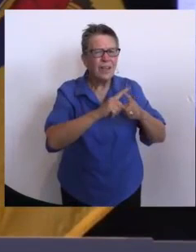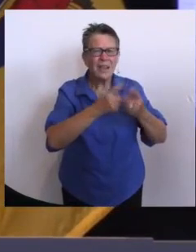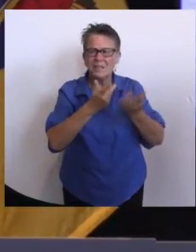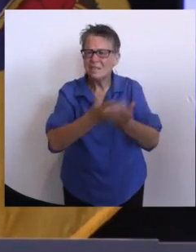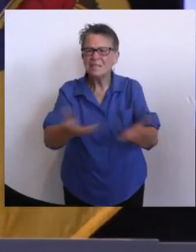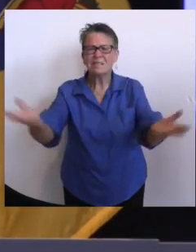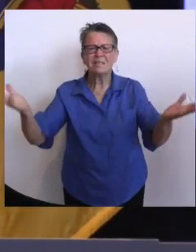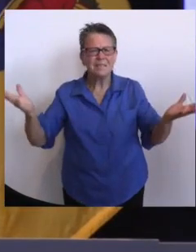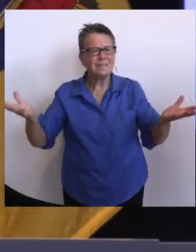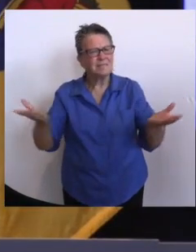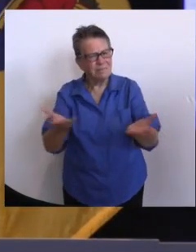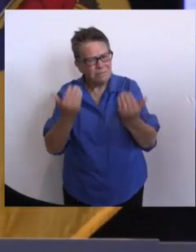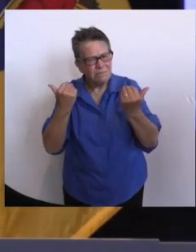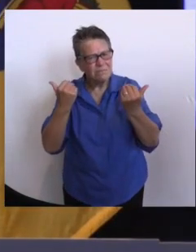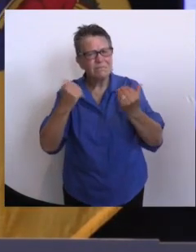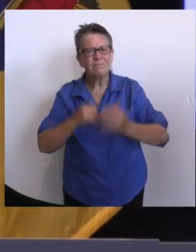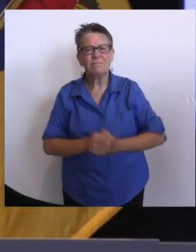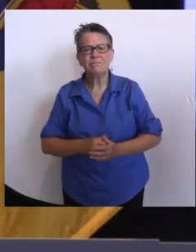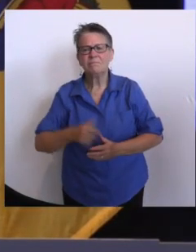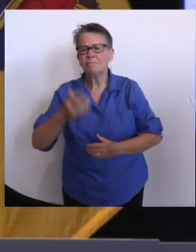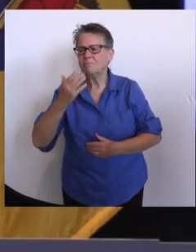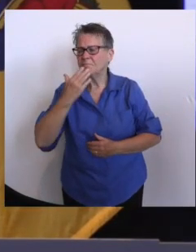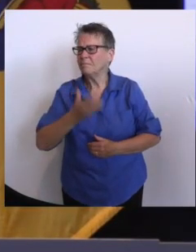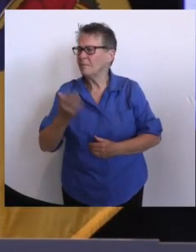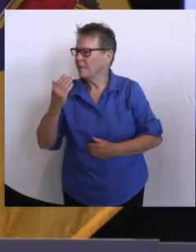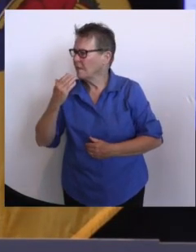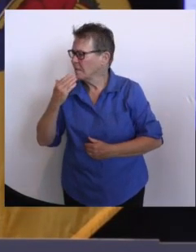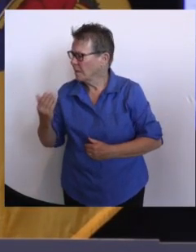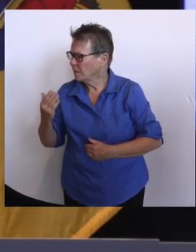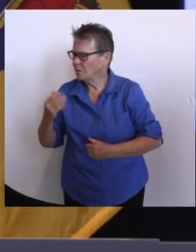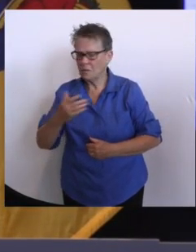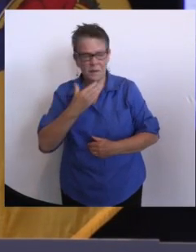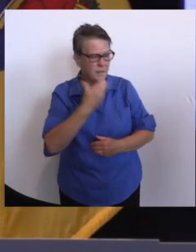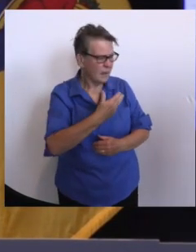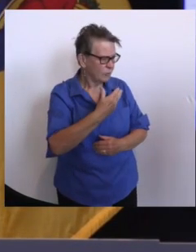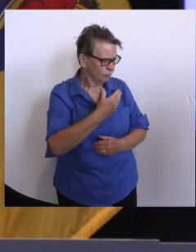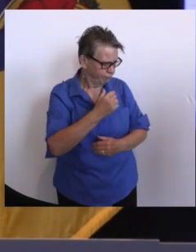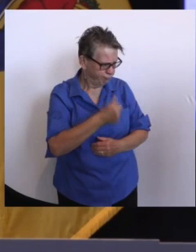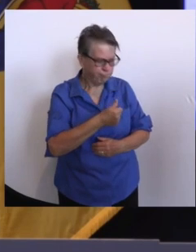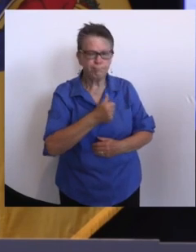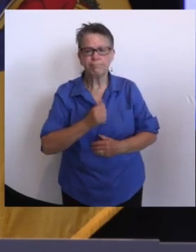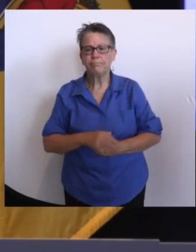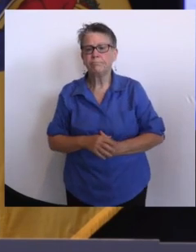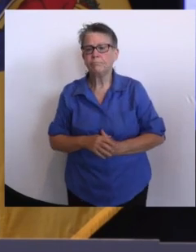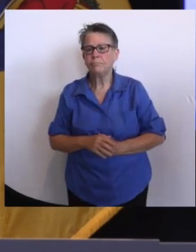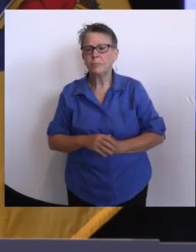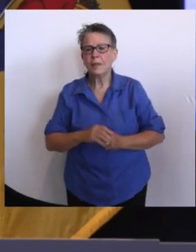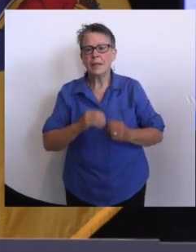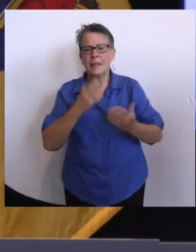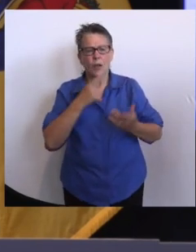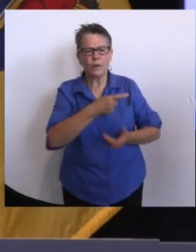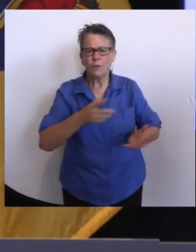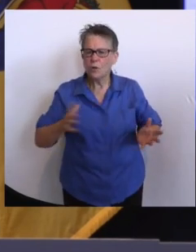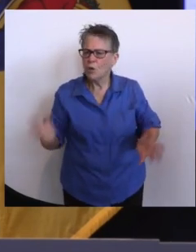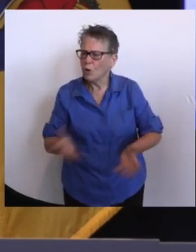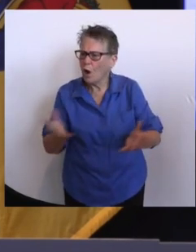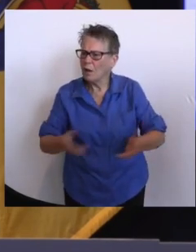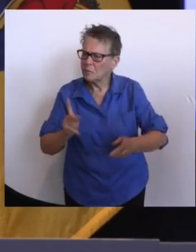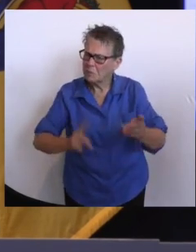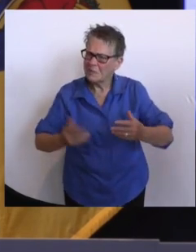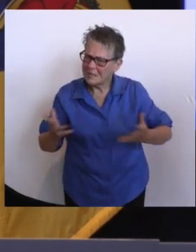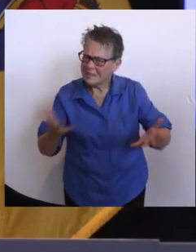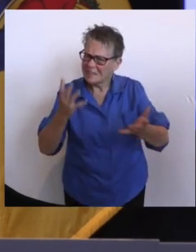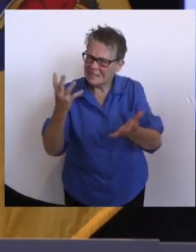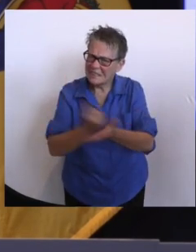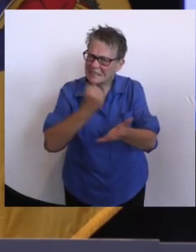that. And thank you for the strong imploring for folks to get vaccinated. That continues to be, as you rightfully suggest, the